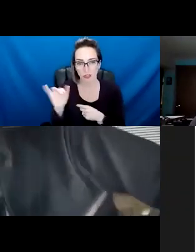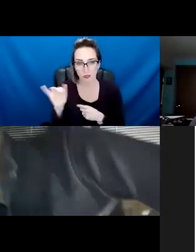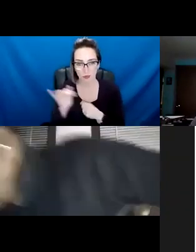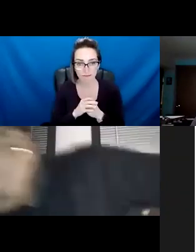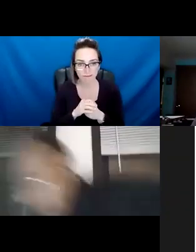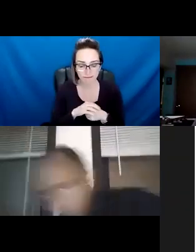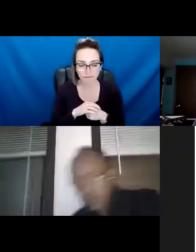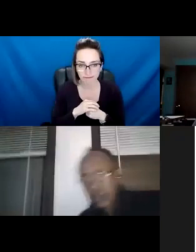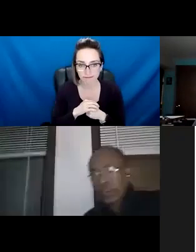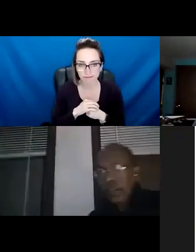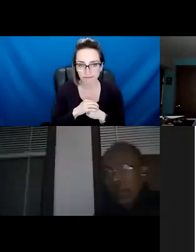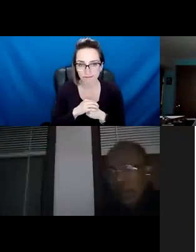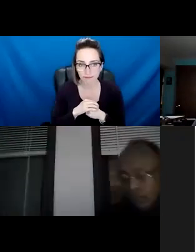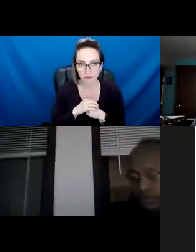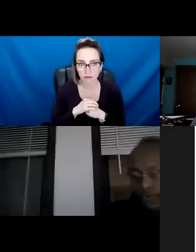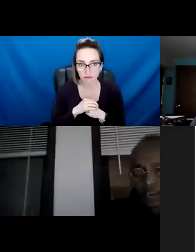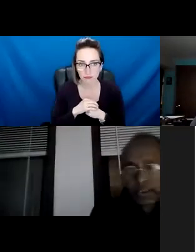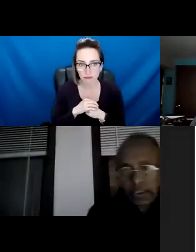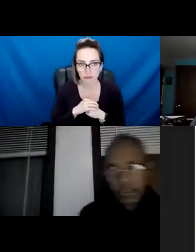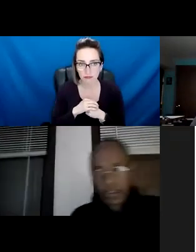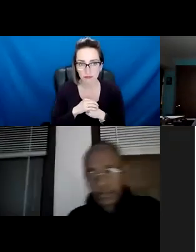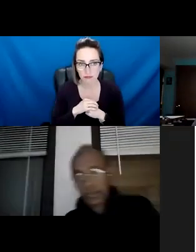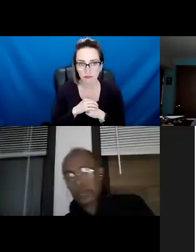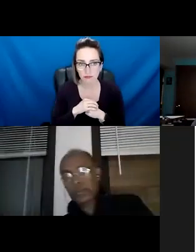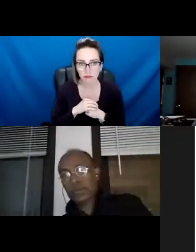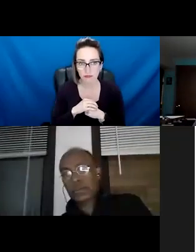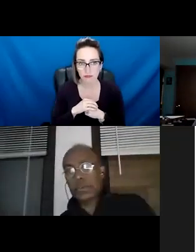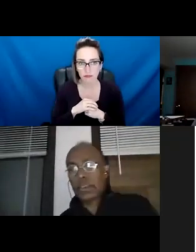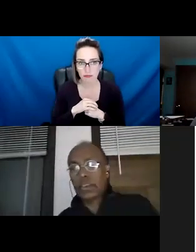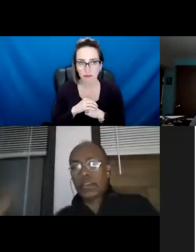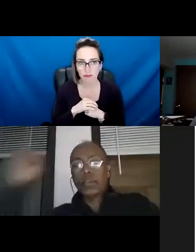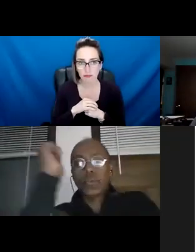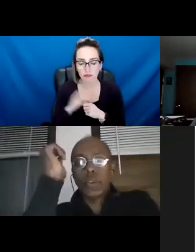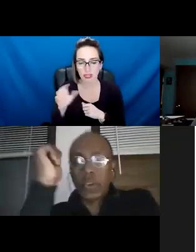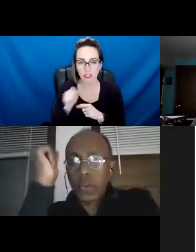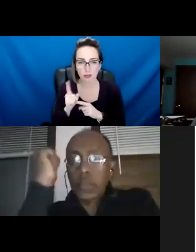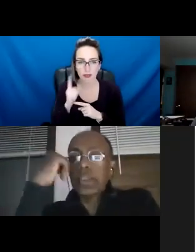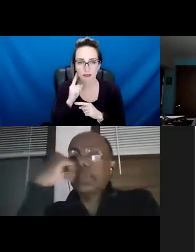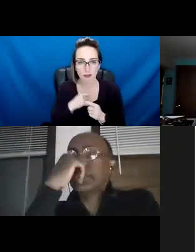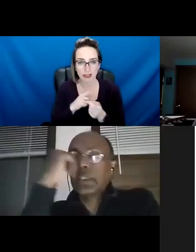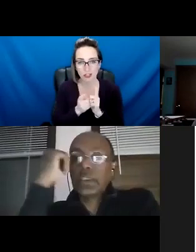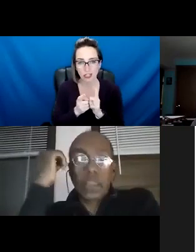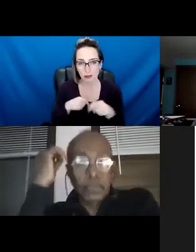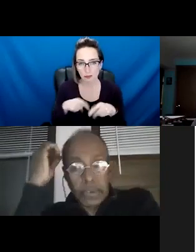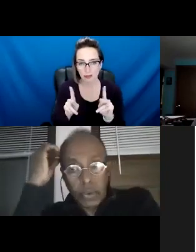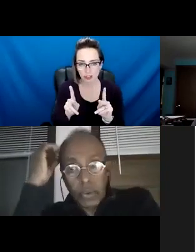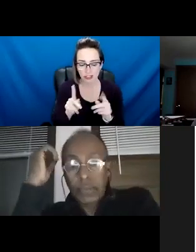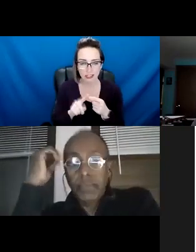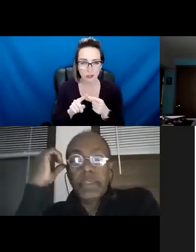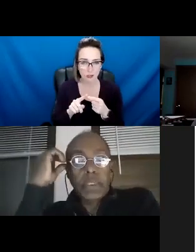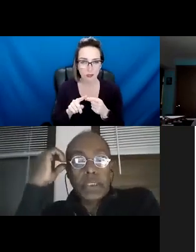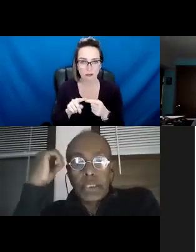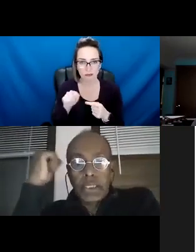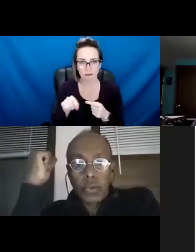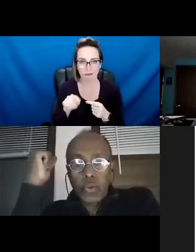well. Um, it took just a minute to get some of my, um, permissions switched over, um, to, to this new body of work,